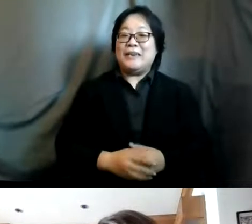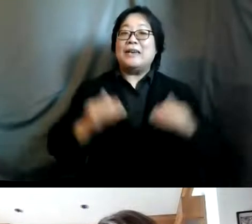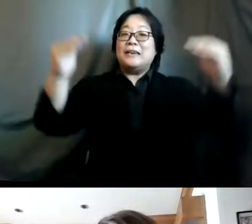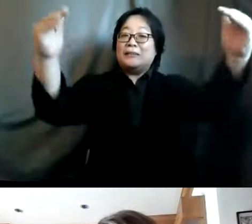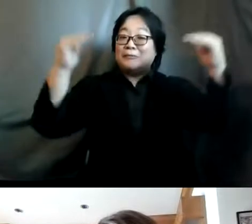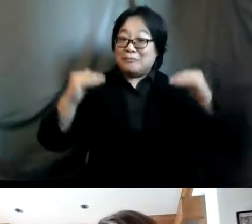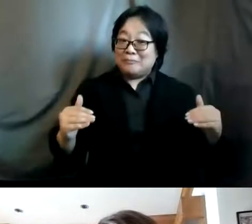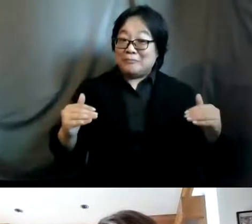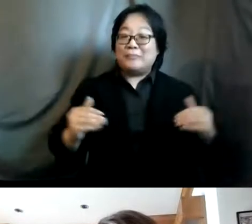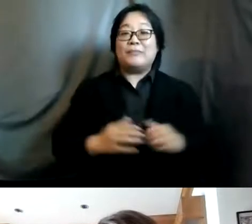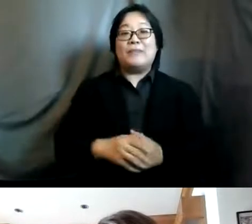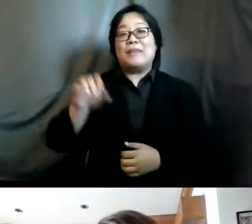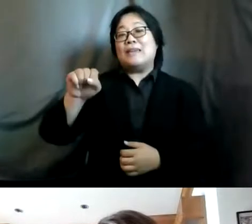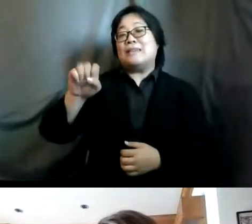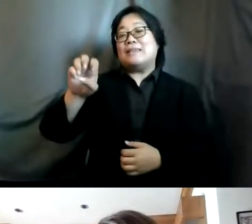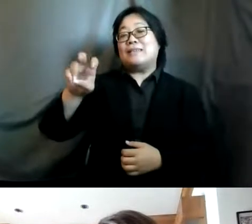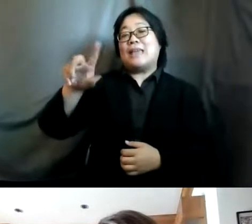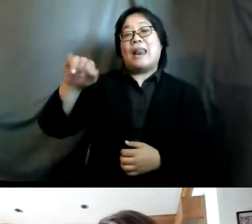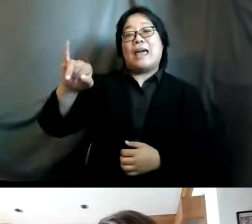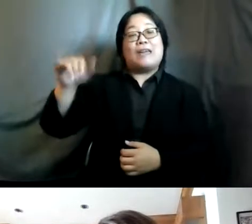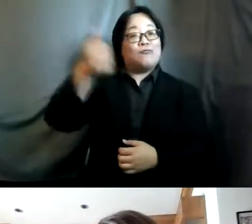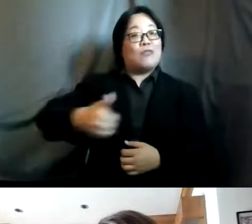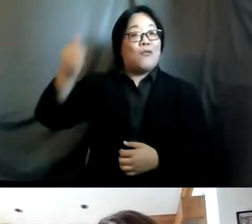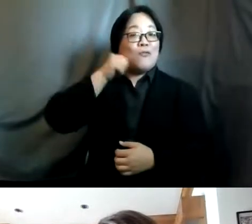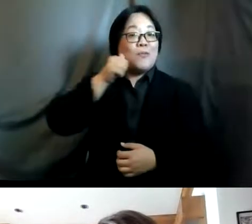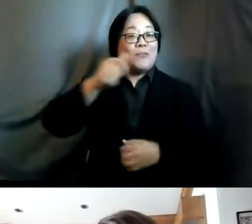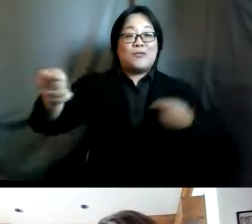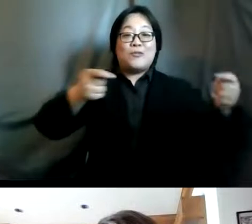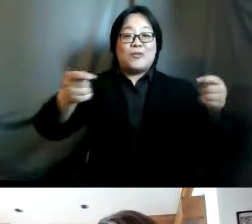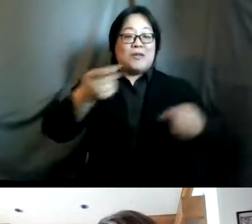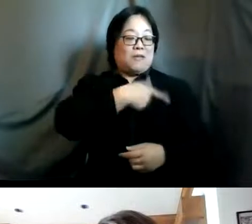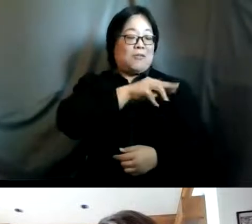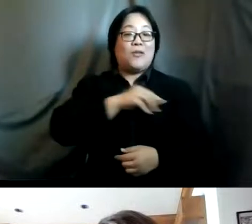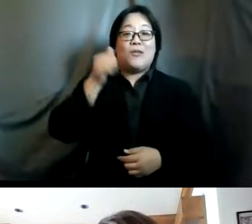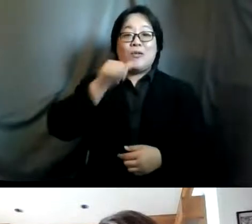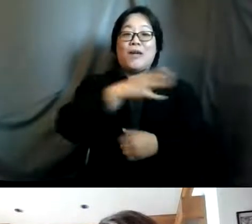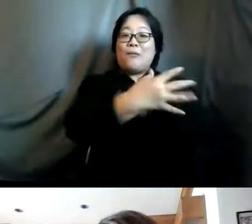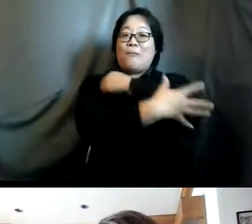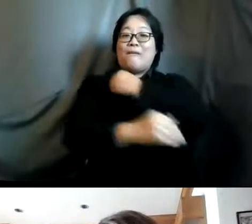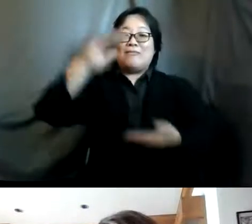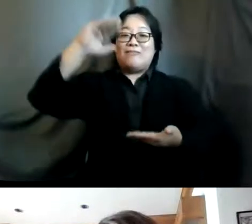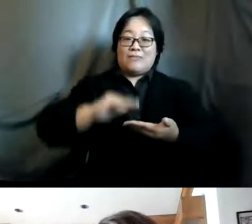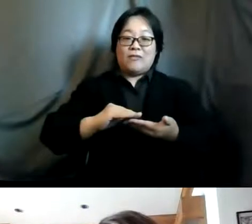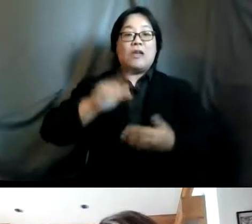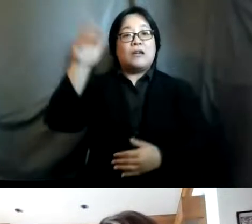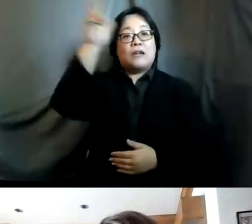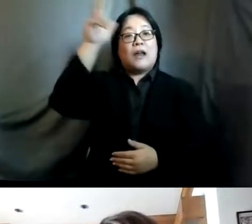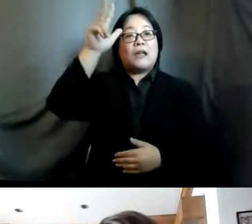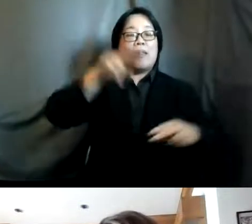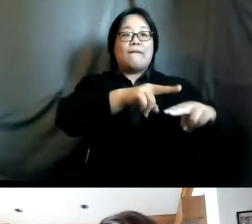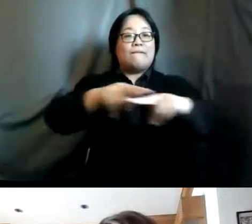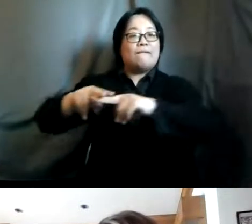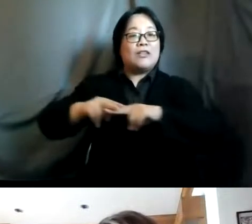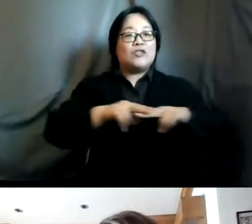not least salai korubusser director for women ministry of women children and poverty alleviation with the government of the republic of fiji